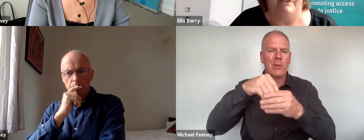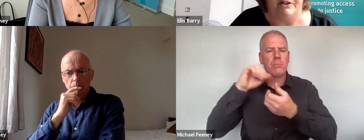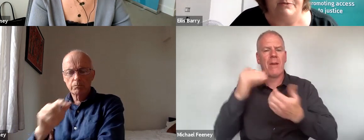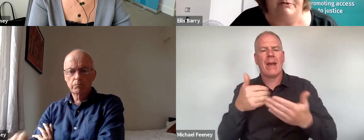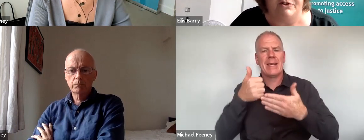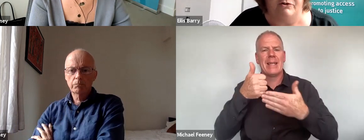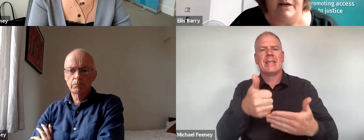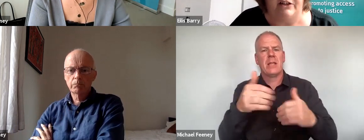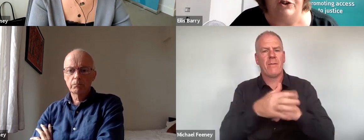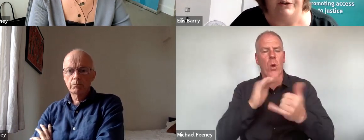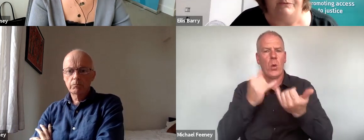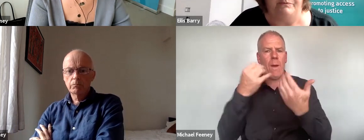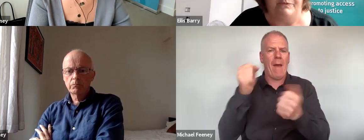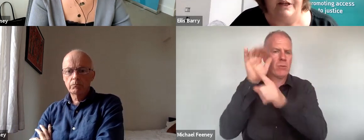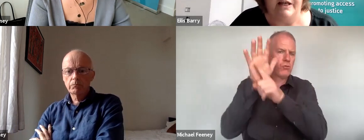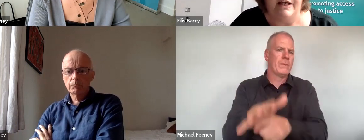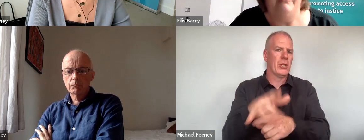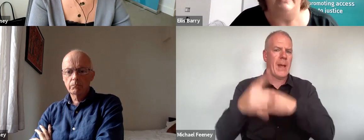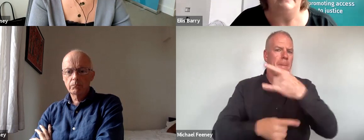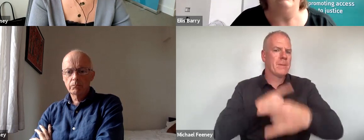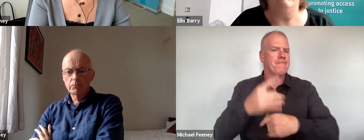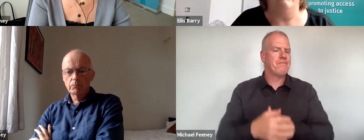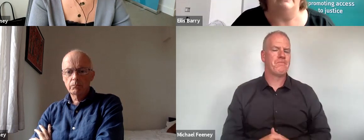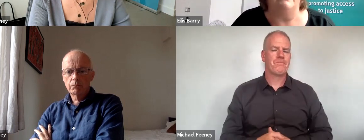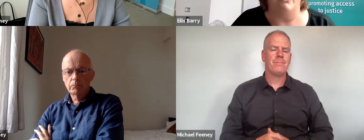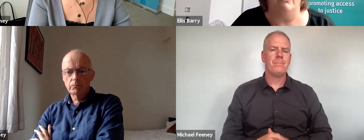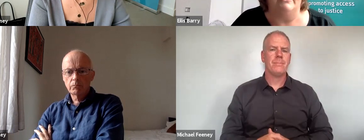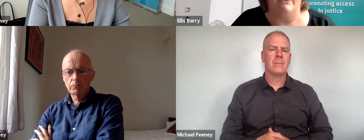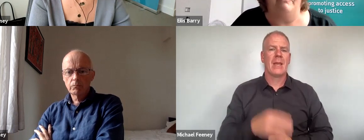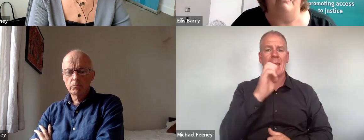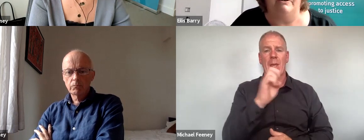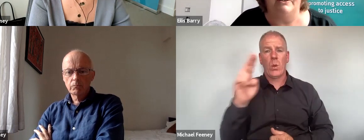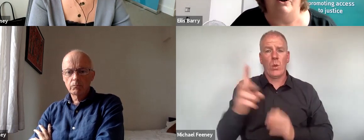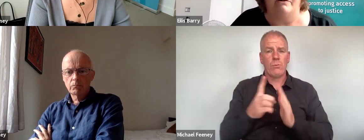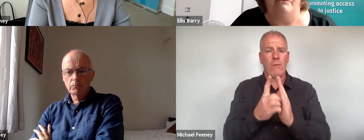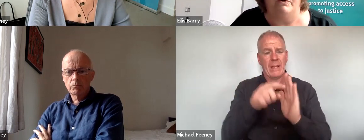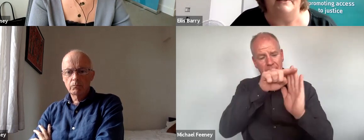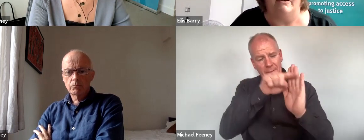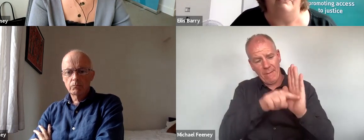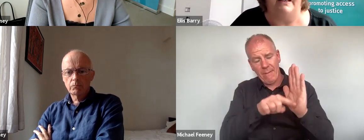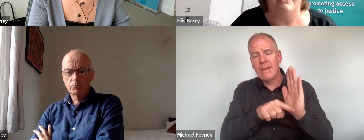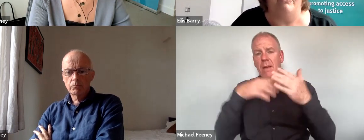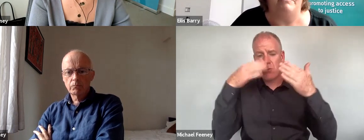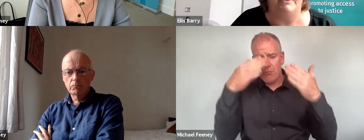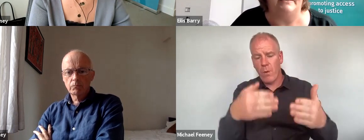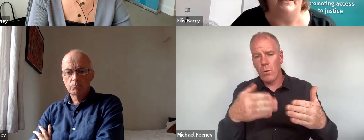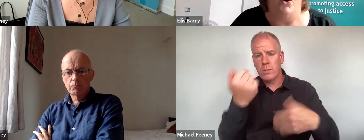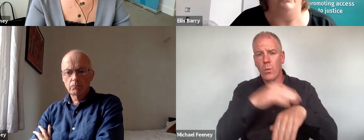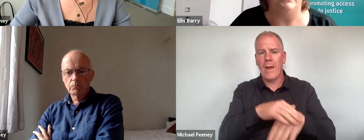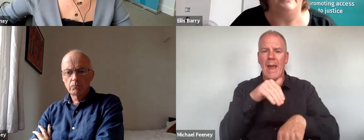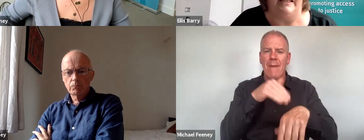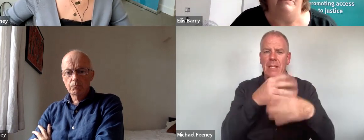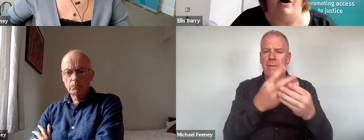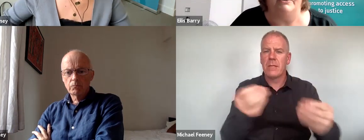victims of discrimination. These EU directors also have a very strong focus on effective remedies,